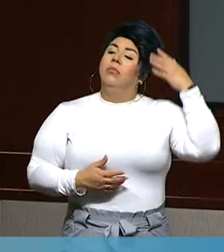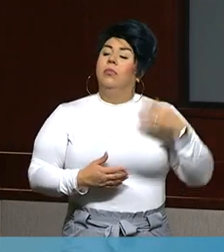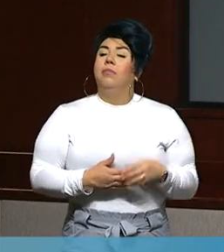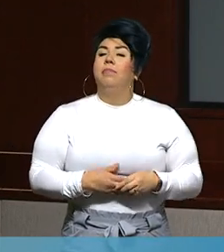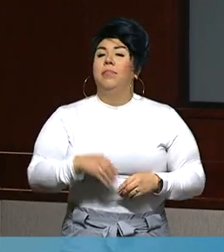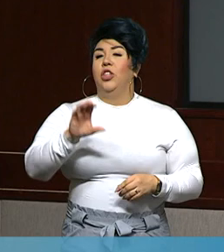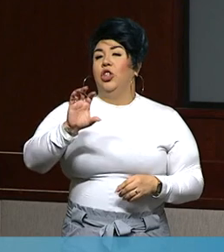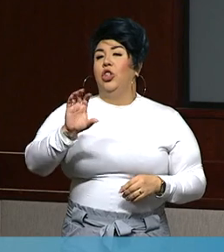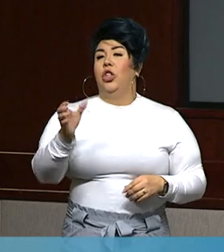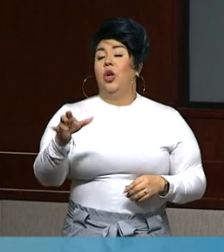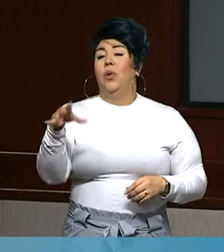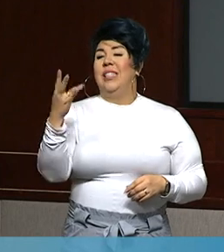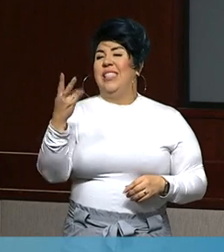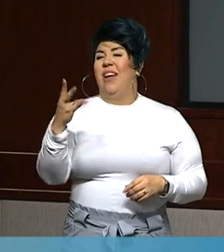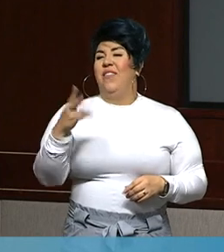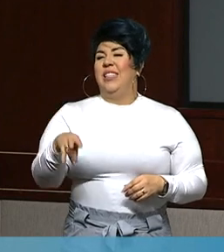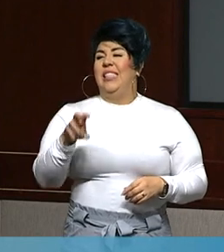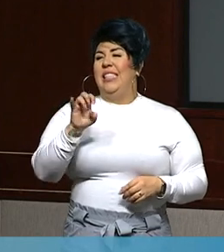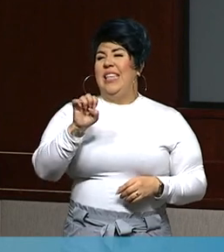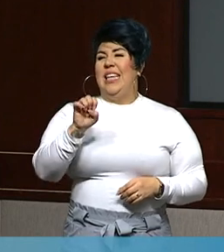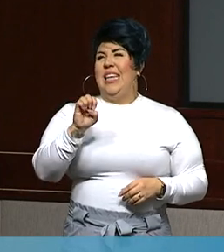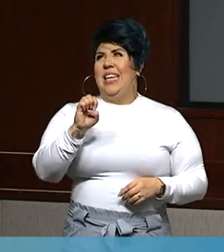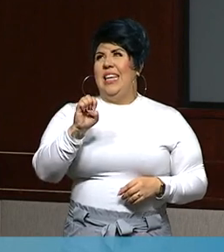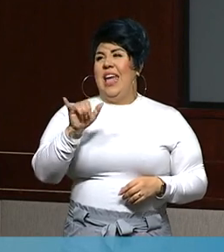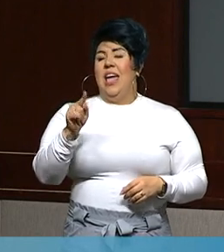Channel 17, Eitan, did you have any follow up questions?